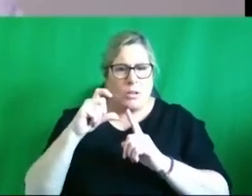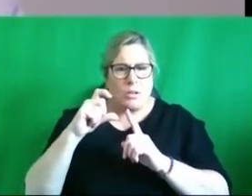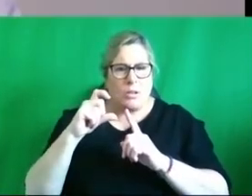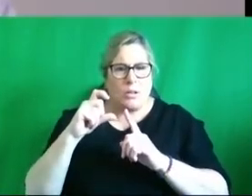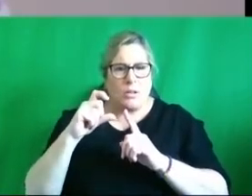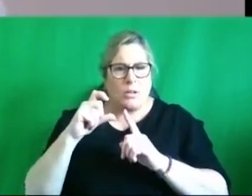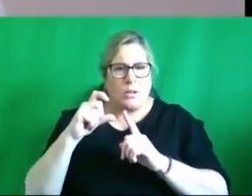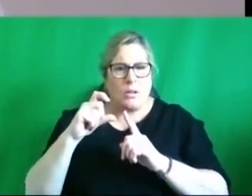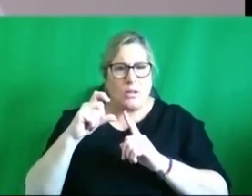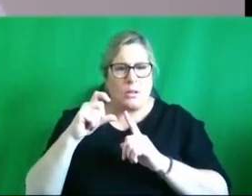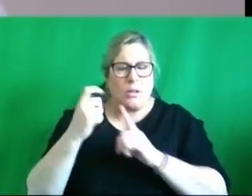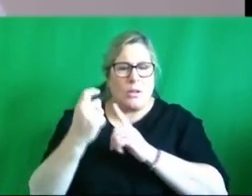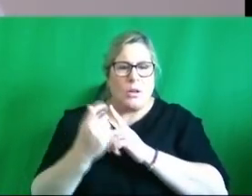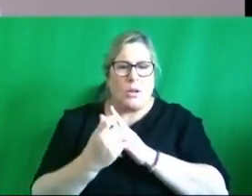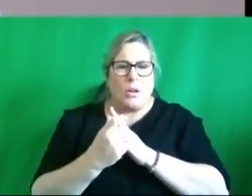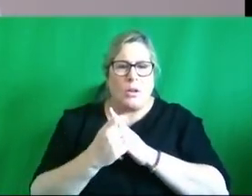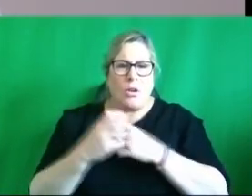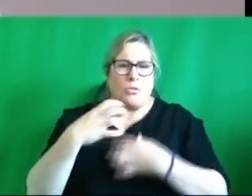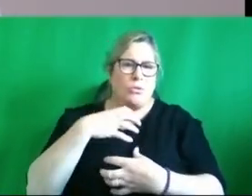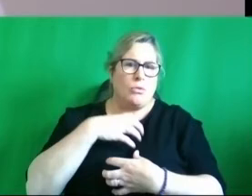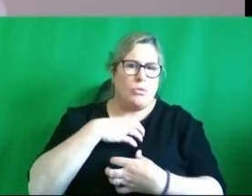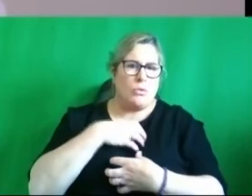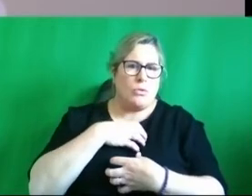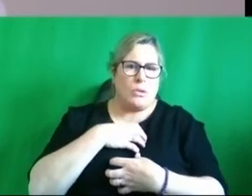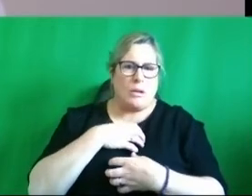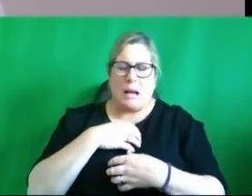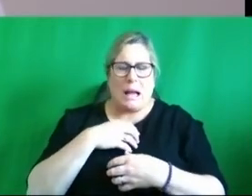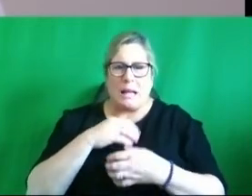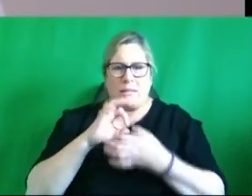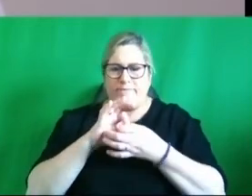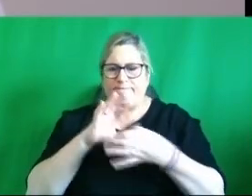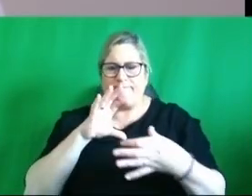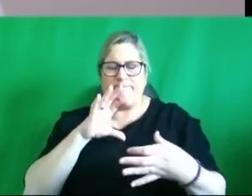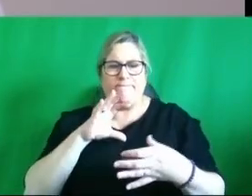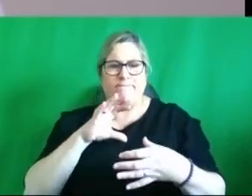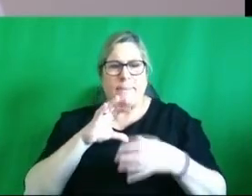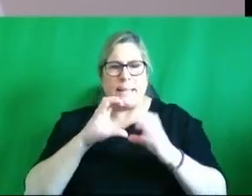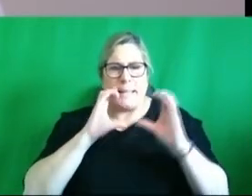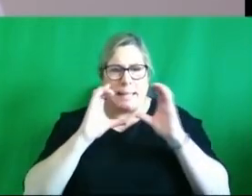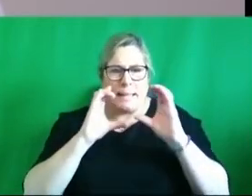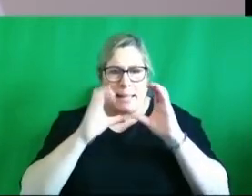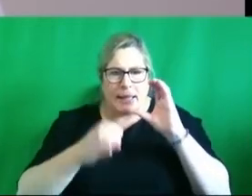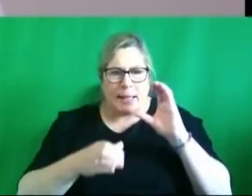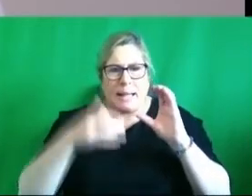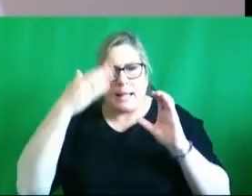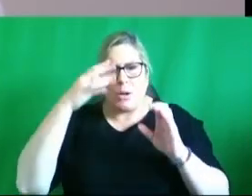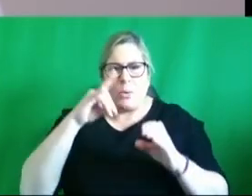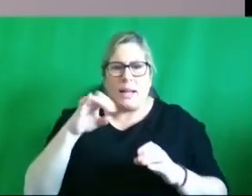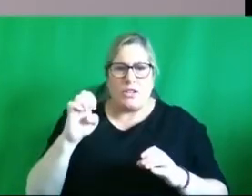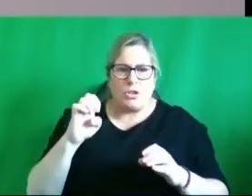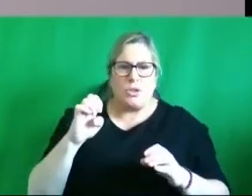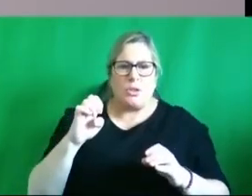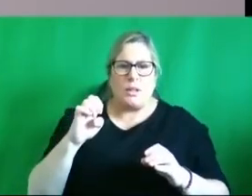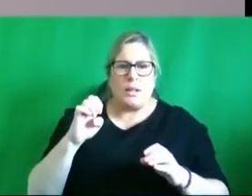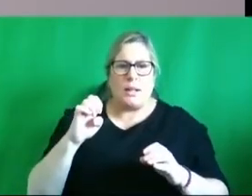there is a fear and a lack of engagement i know that's uh the the the hrc the other translated